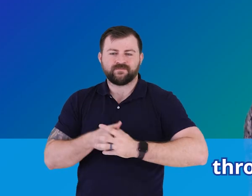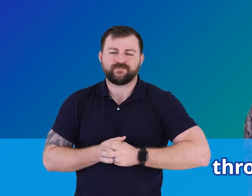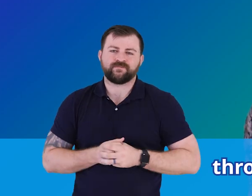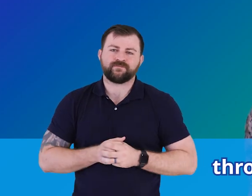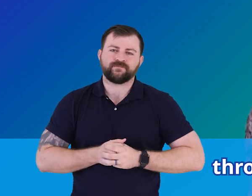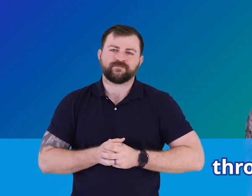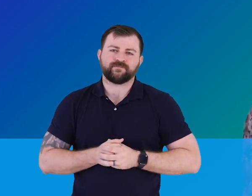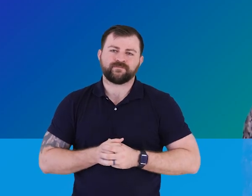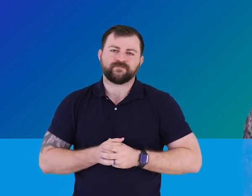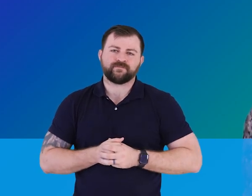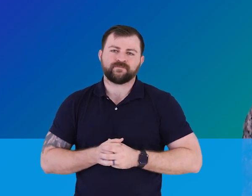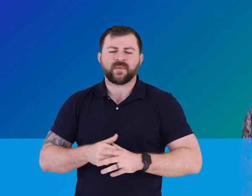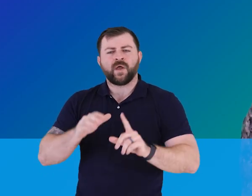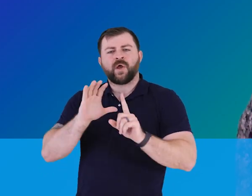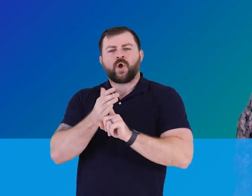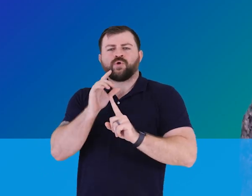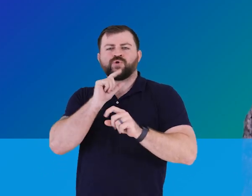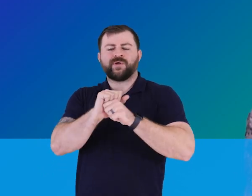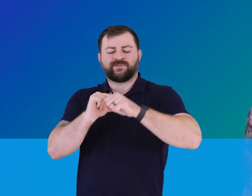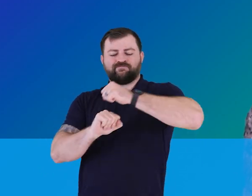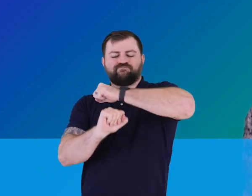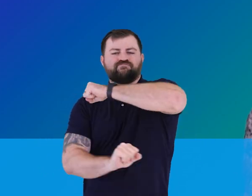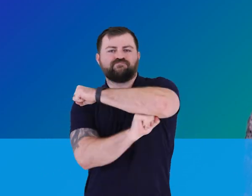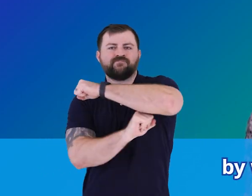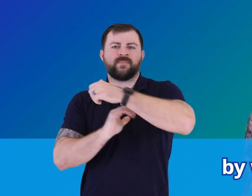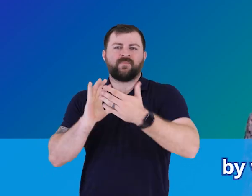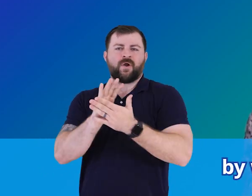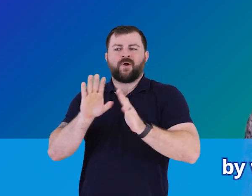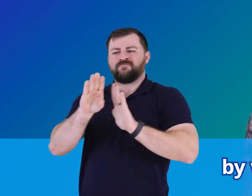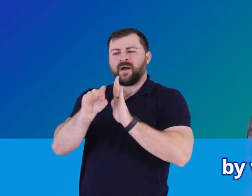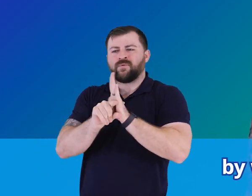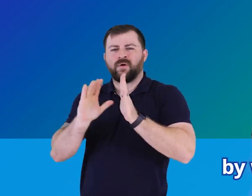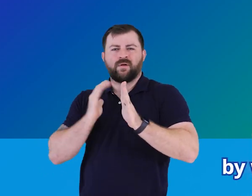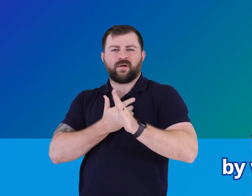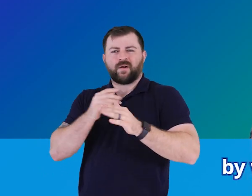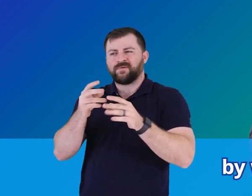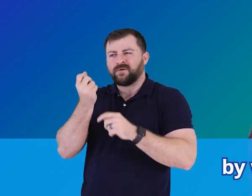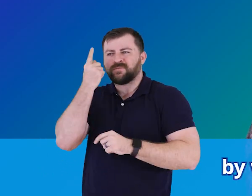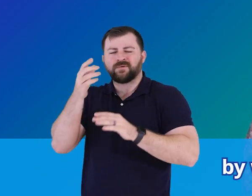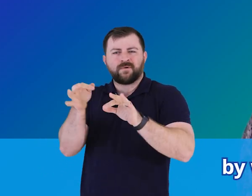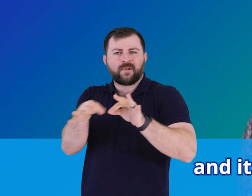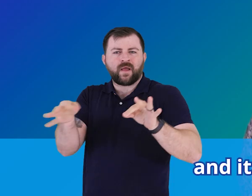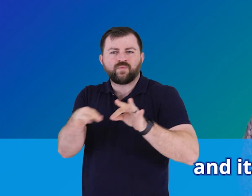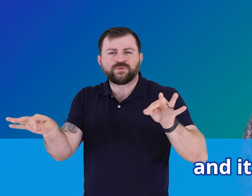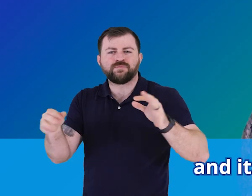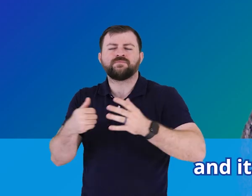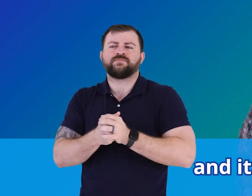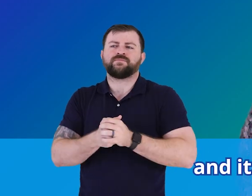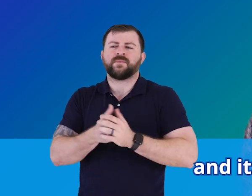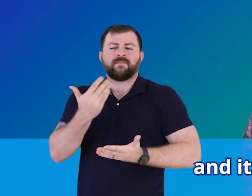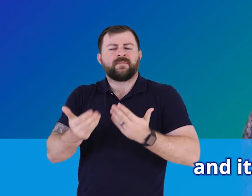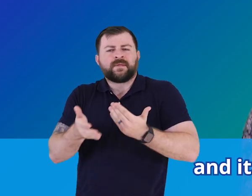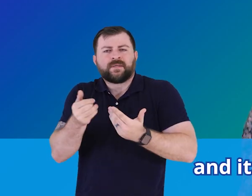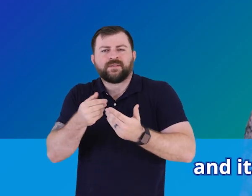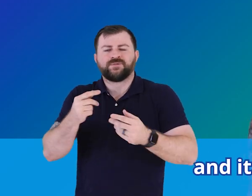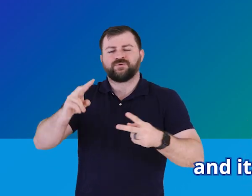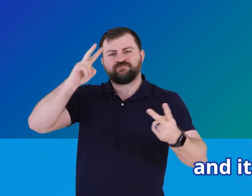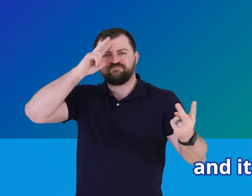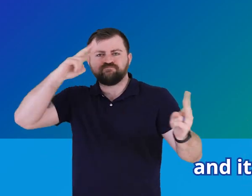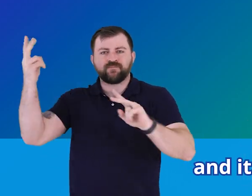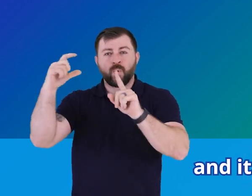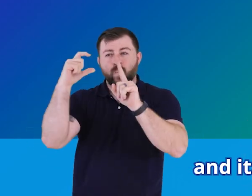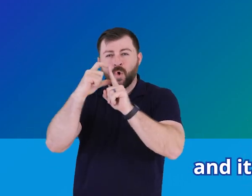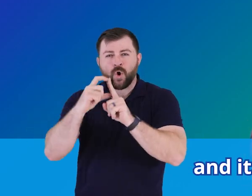culture? Culture is the backdrop by which we understand language and it can be easy to